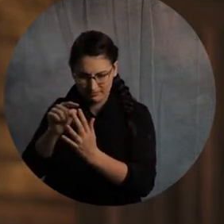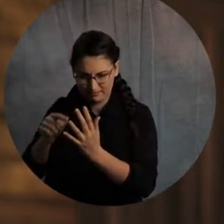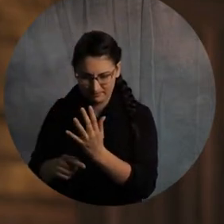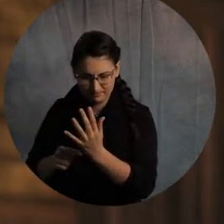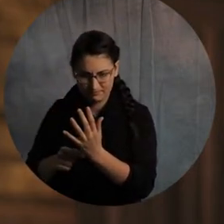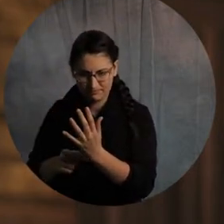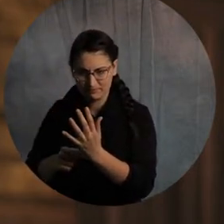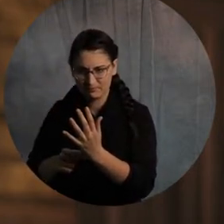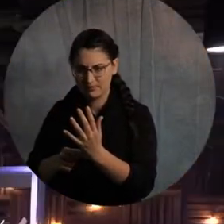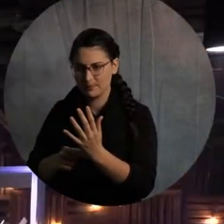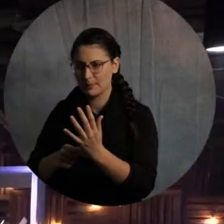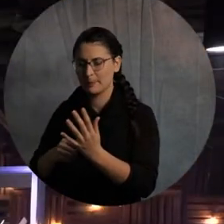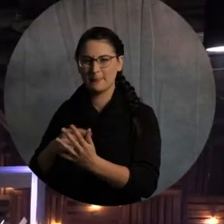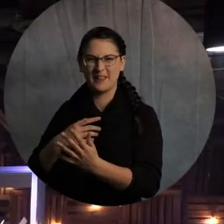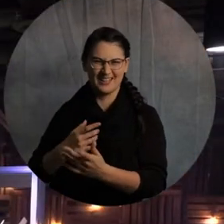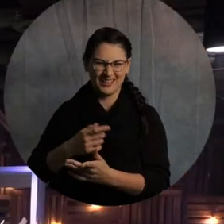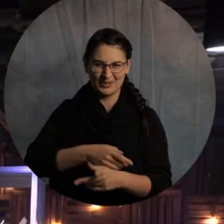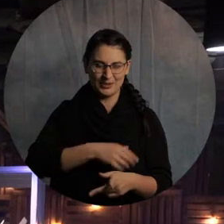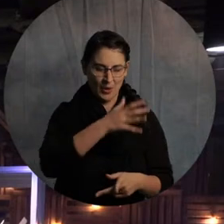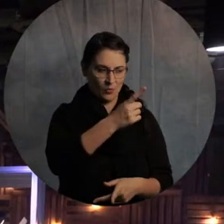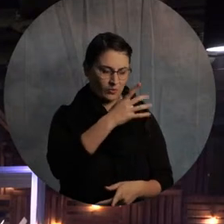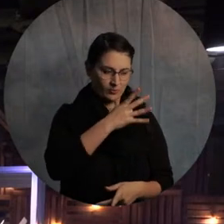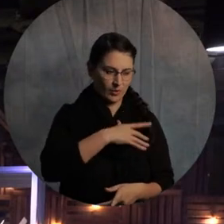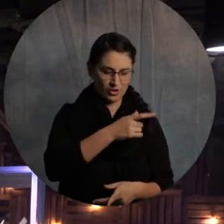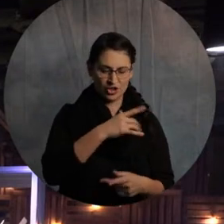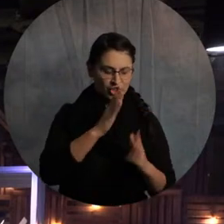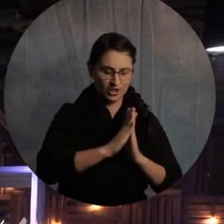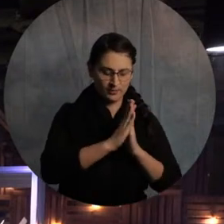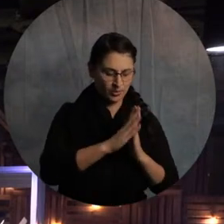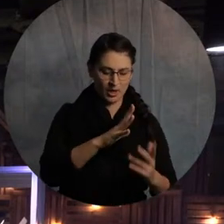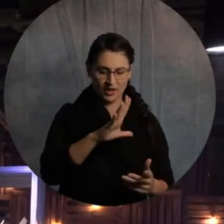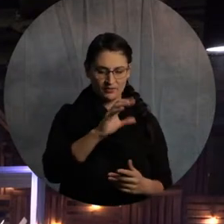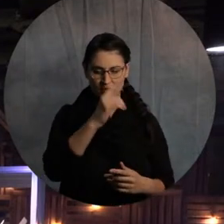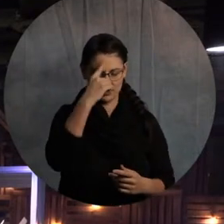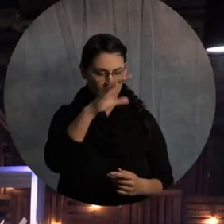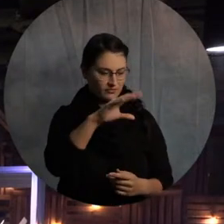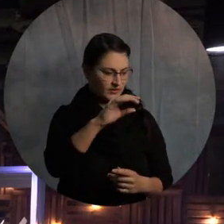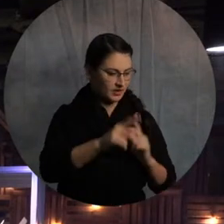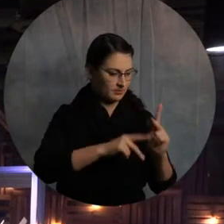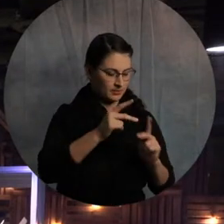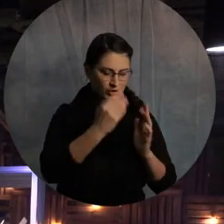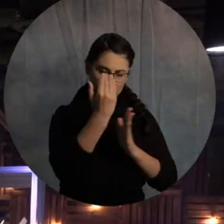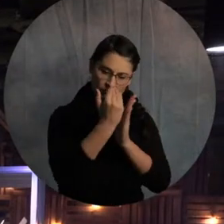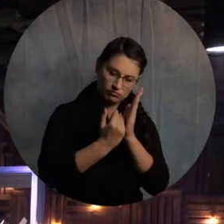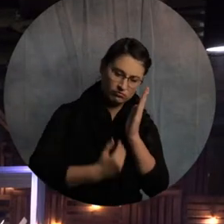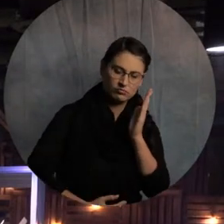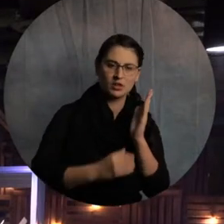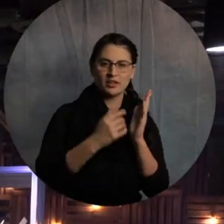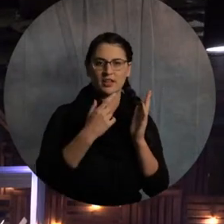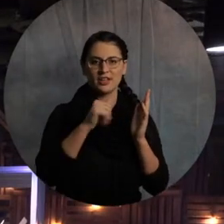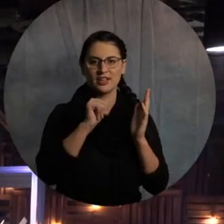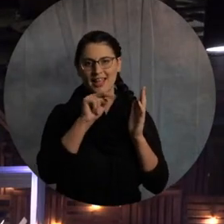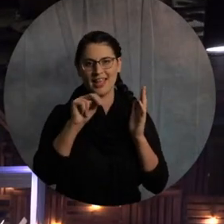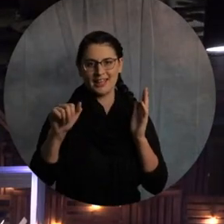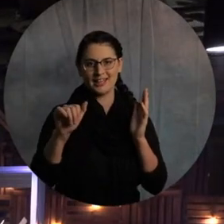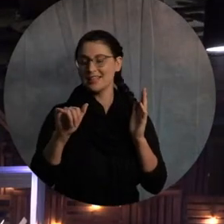Yeah, Amy's going to reach everyone in charitable. She probably is praying for you by name. I bet she's found a phone book somewhere. Alright? So,